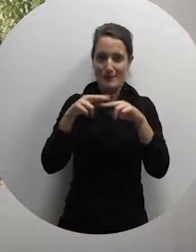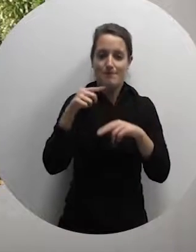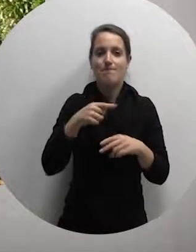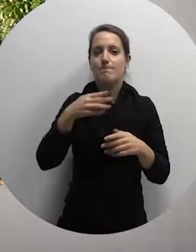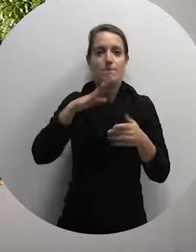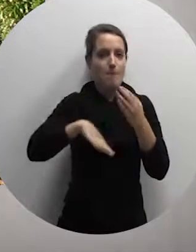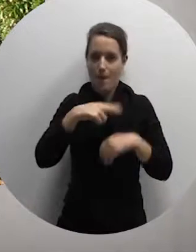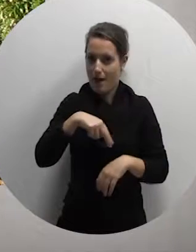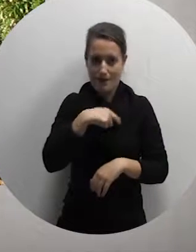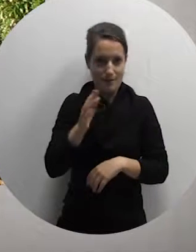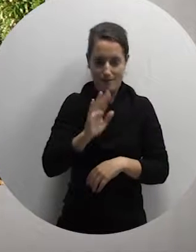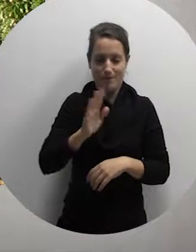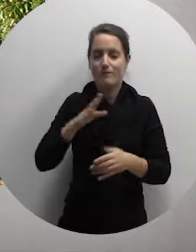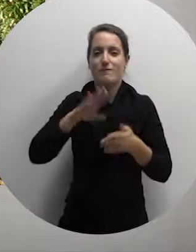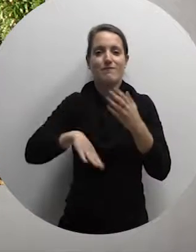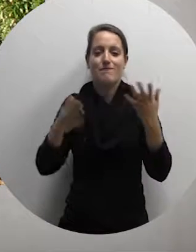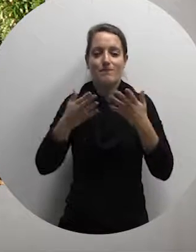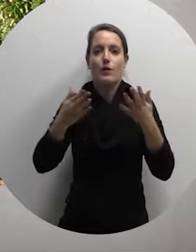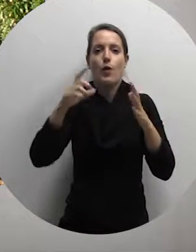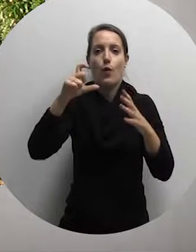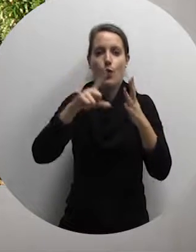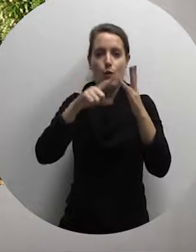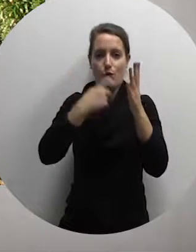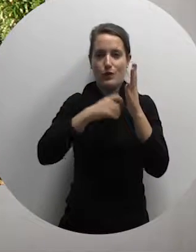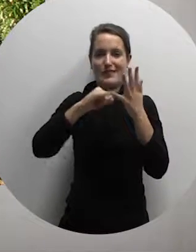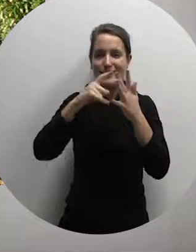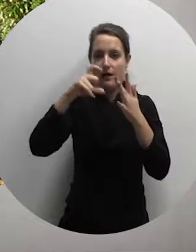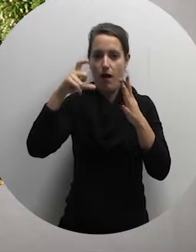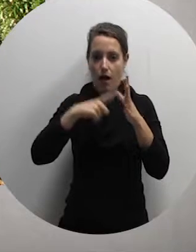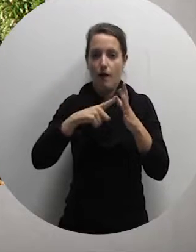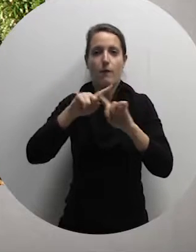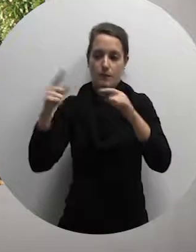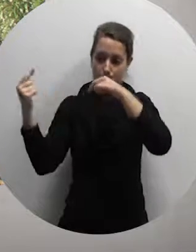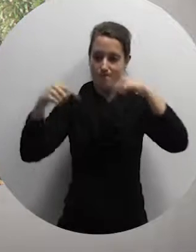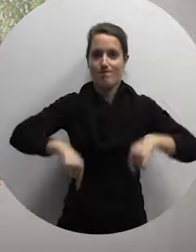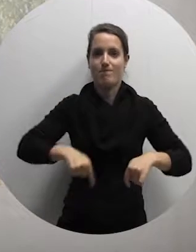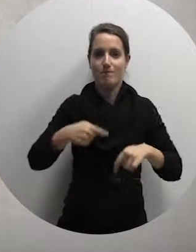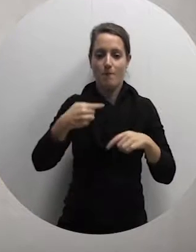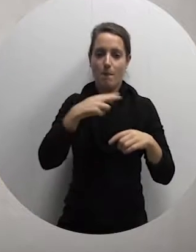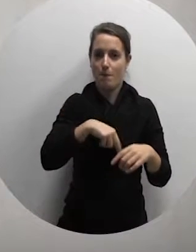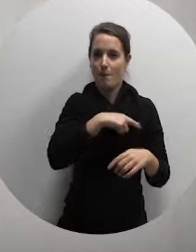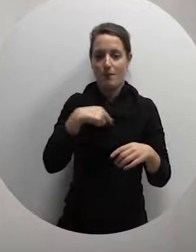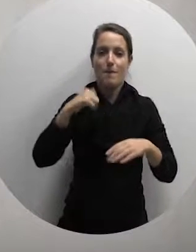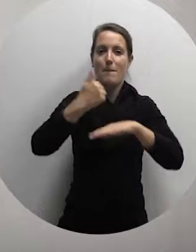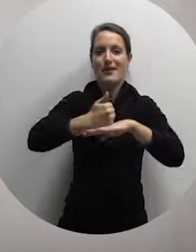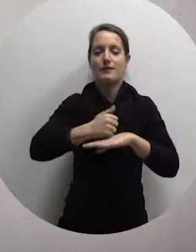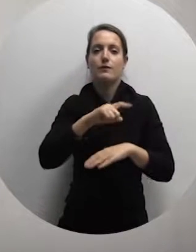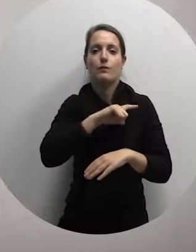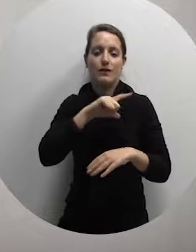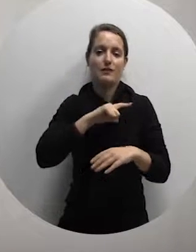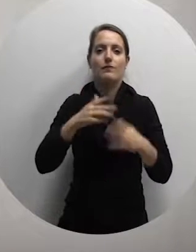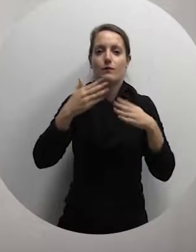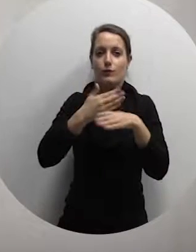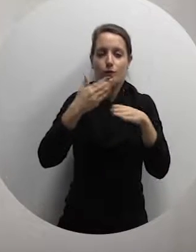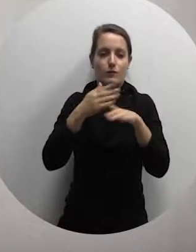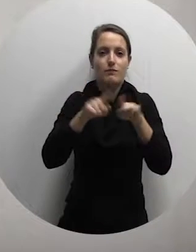The family were Corsicans who used Malta as an advanced base for their privateering in the Levant. The